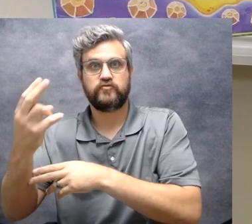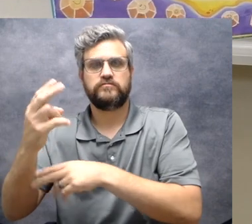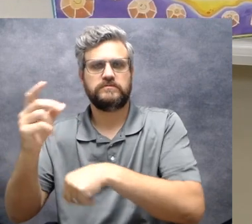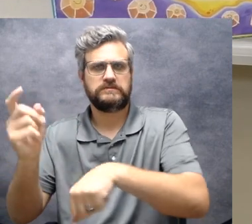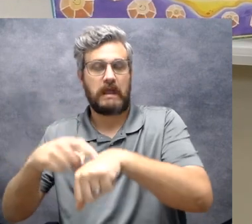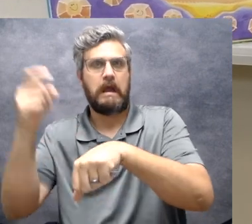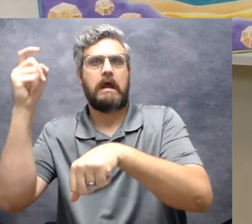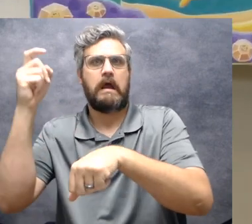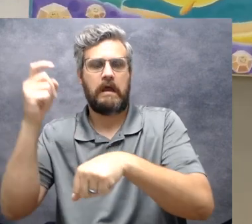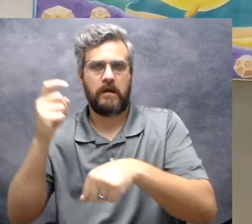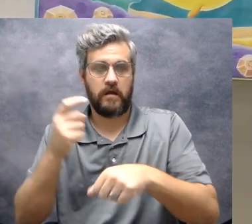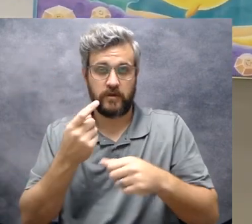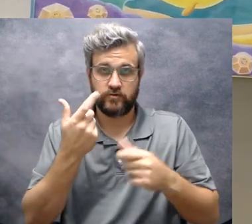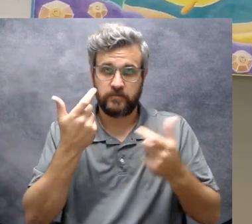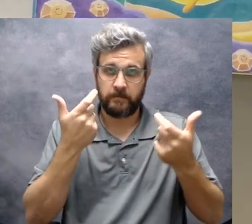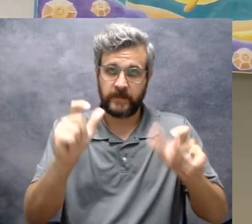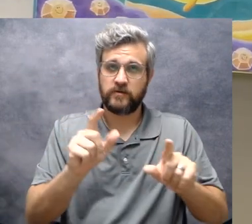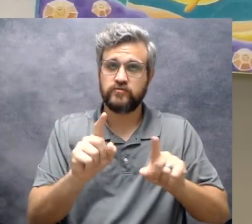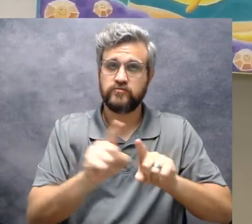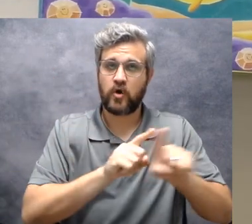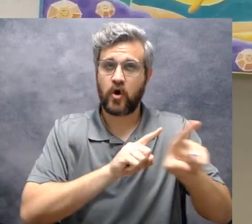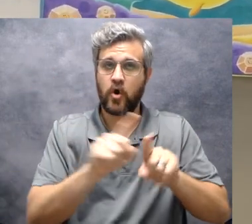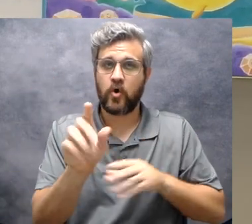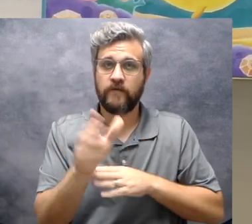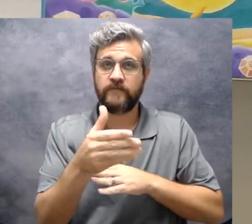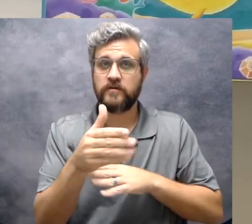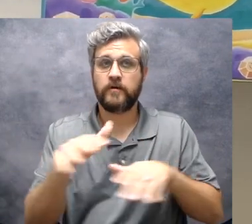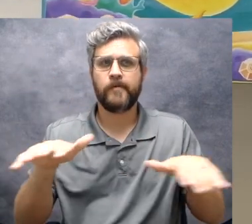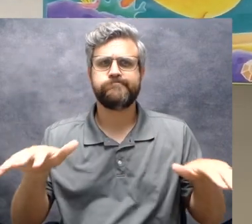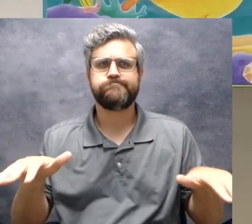starfish that didn't do much at all